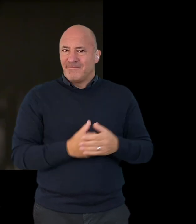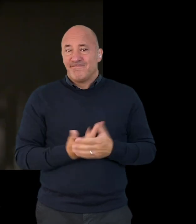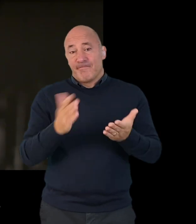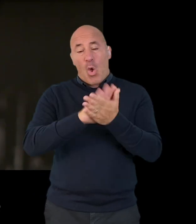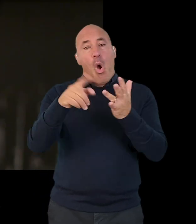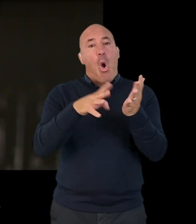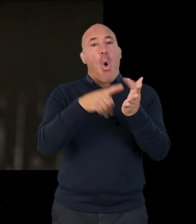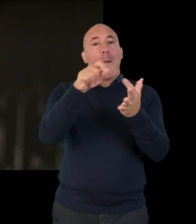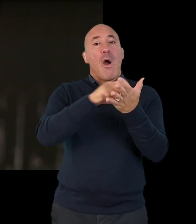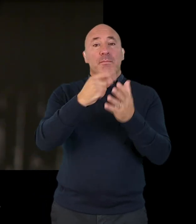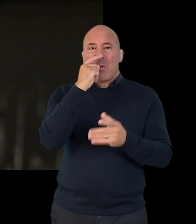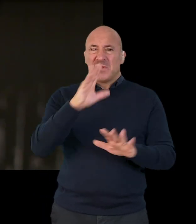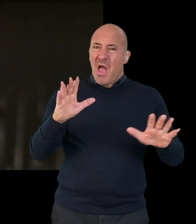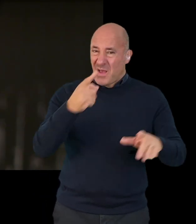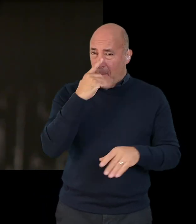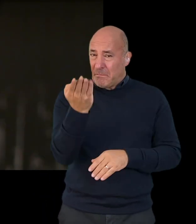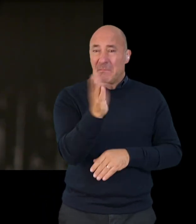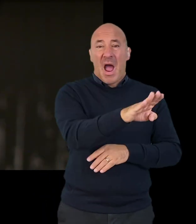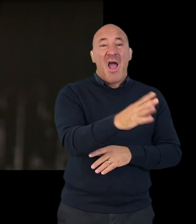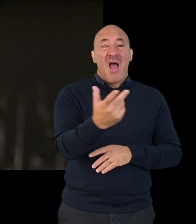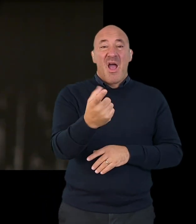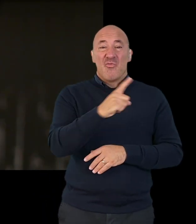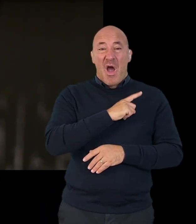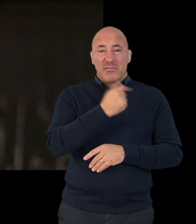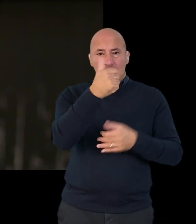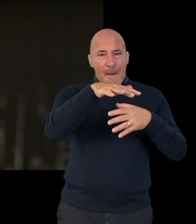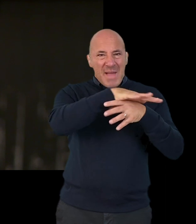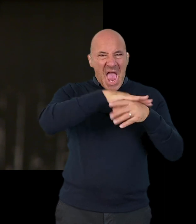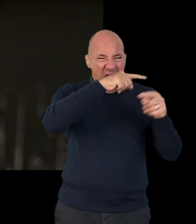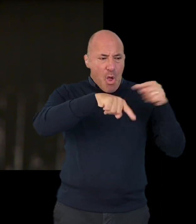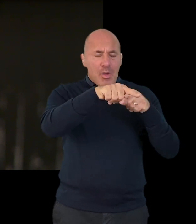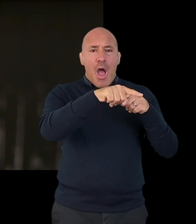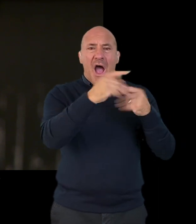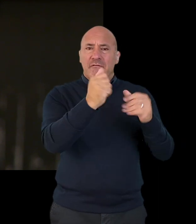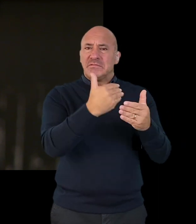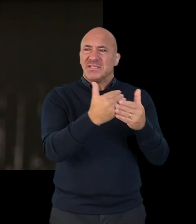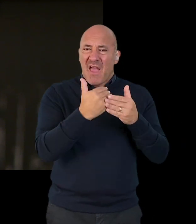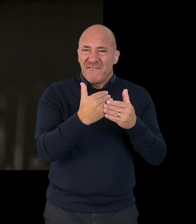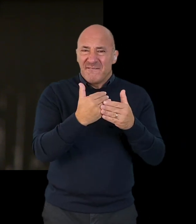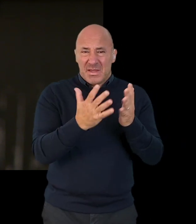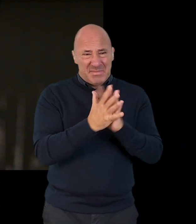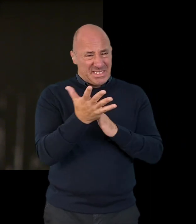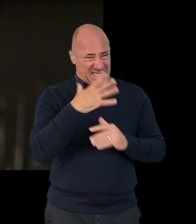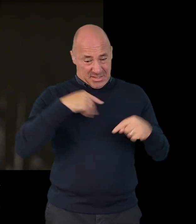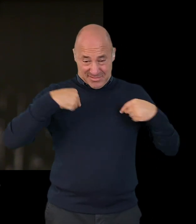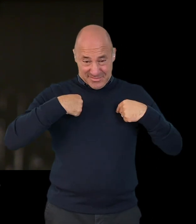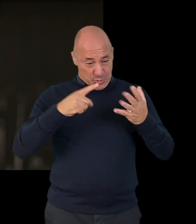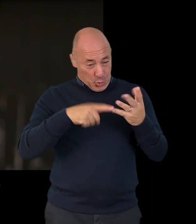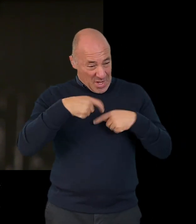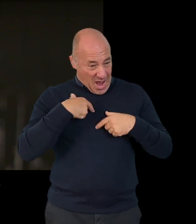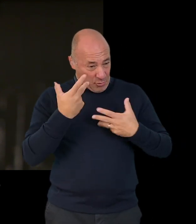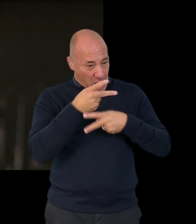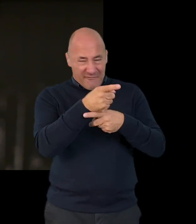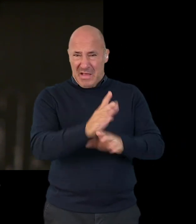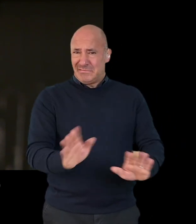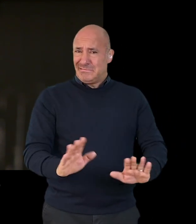The Home Office may also say that you can go back to your country because there are areas in your country where you would be safe and therefore